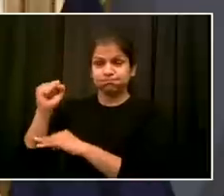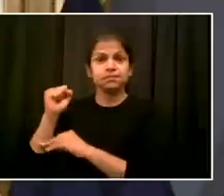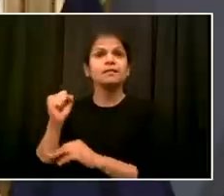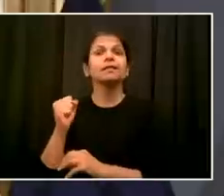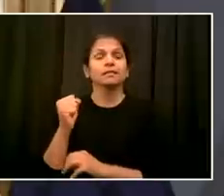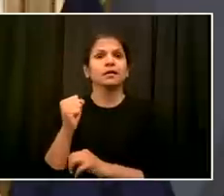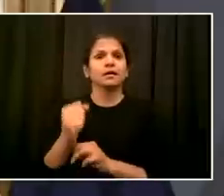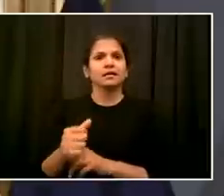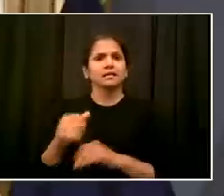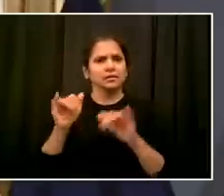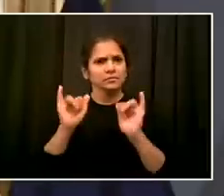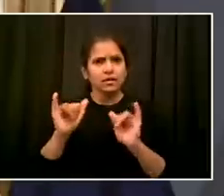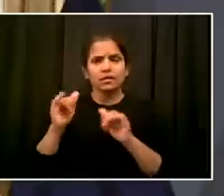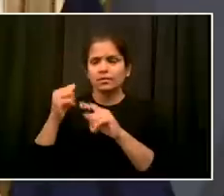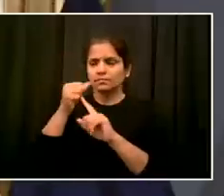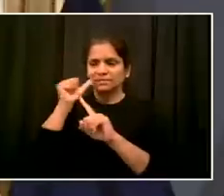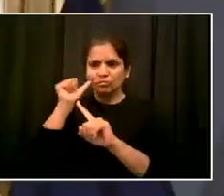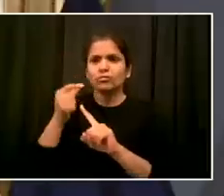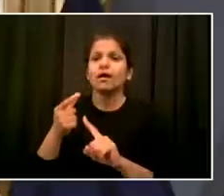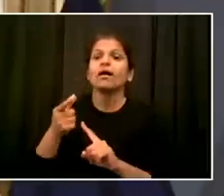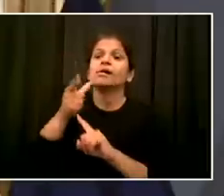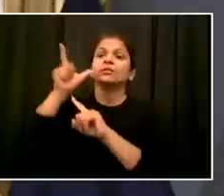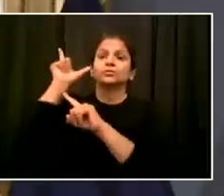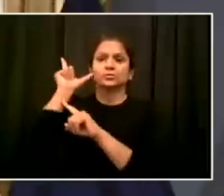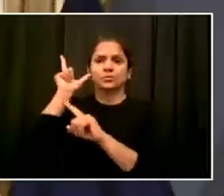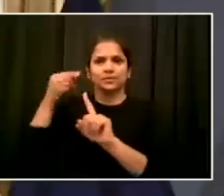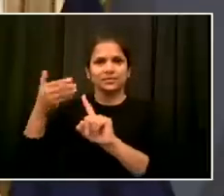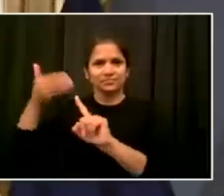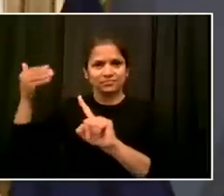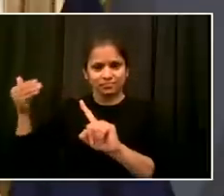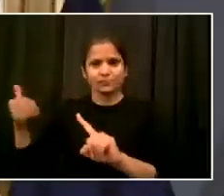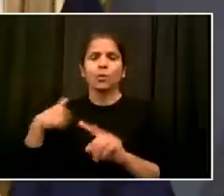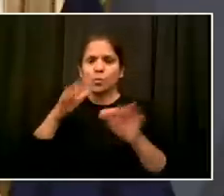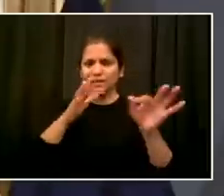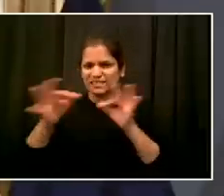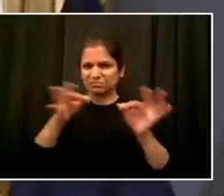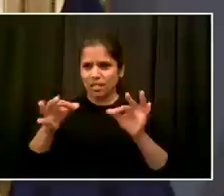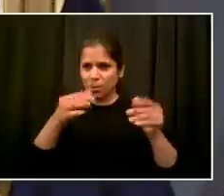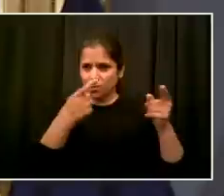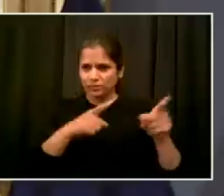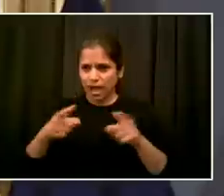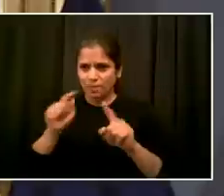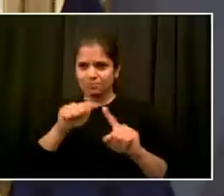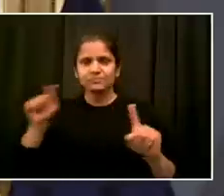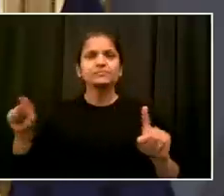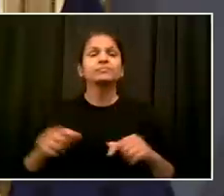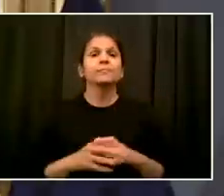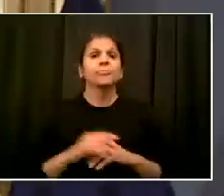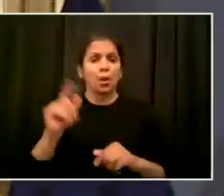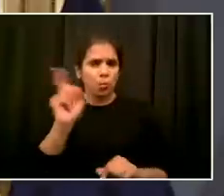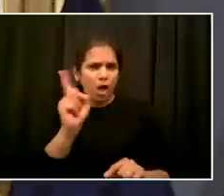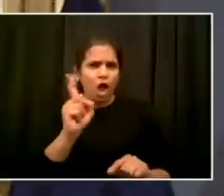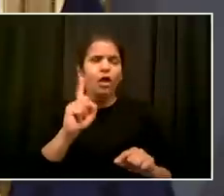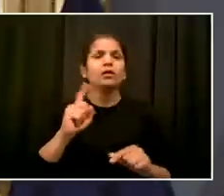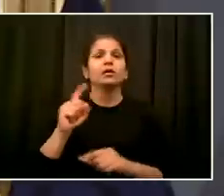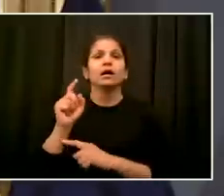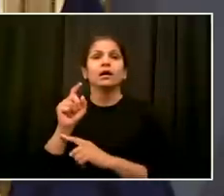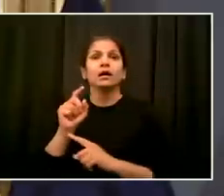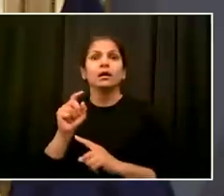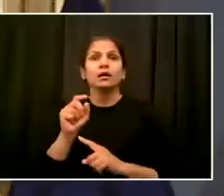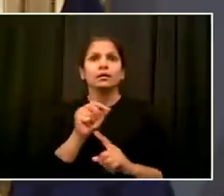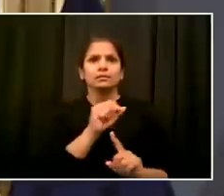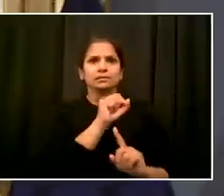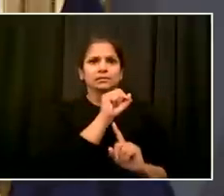two protests in New York City. First was at a 120th precinct in Staten Island. The second one was 125th Street